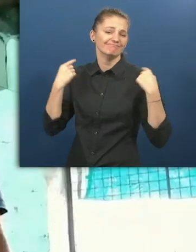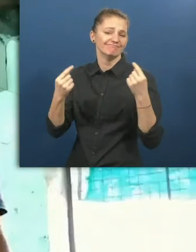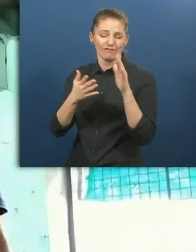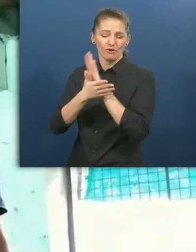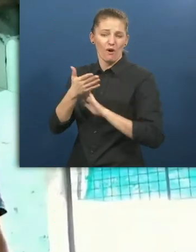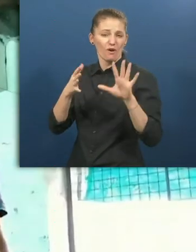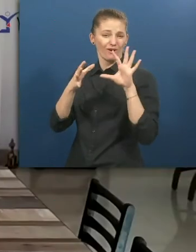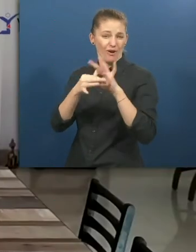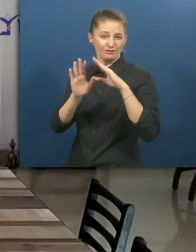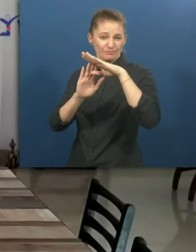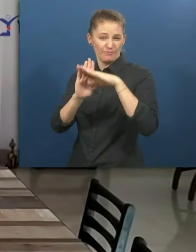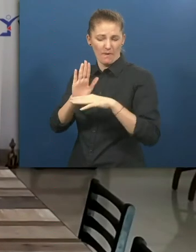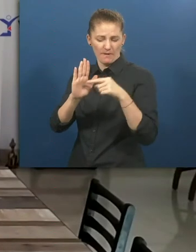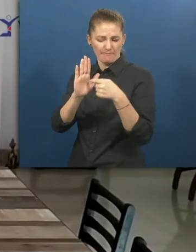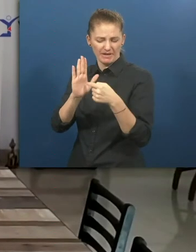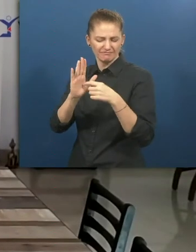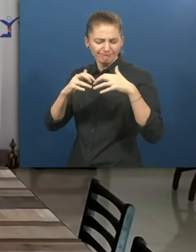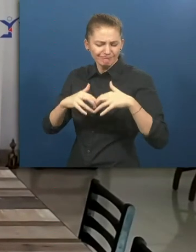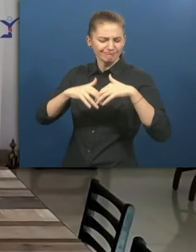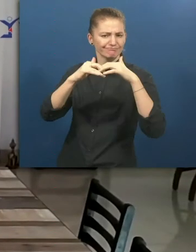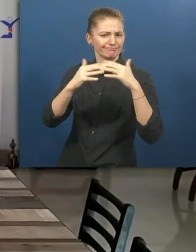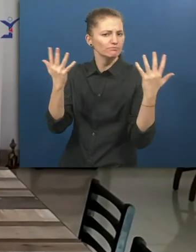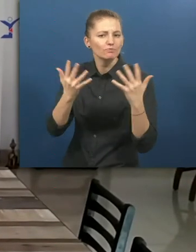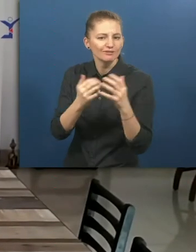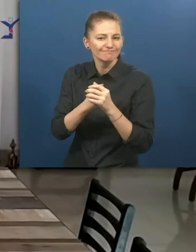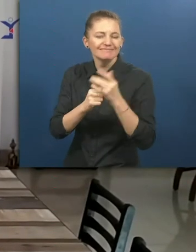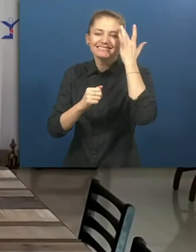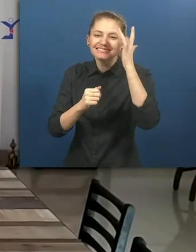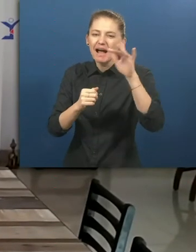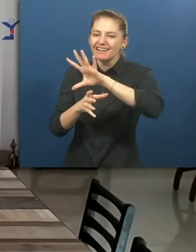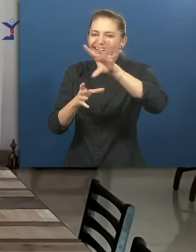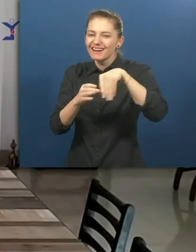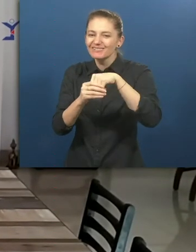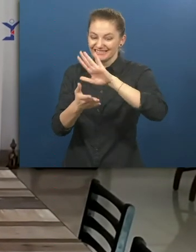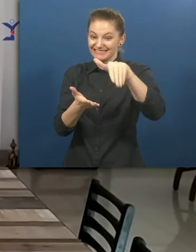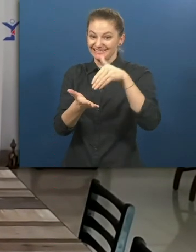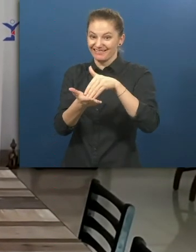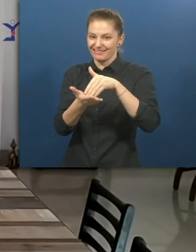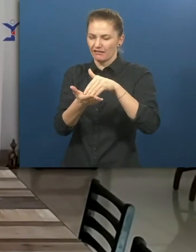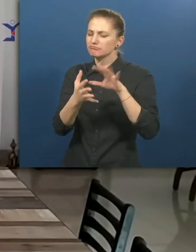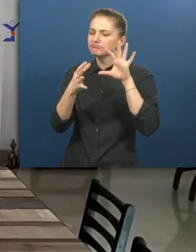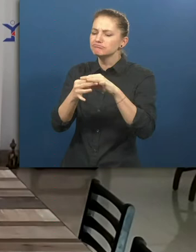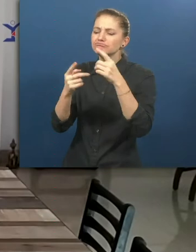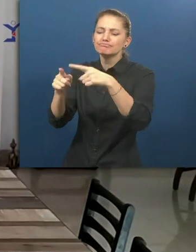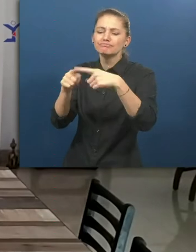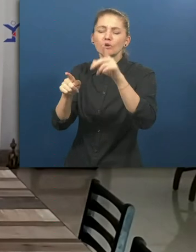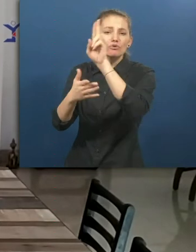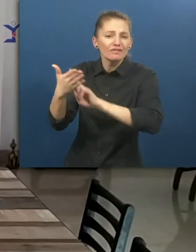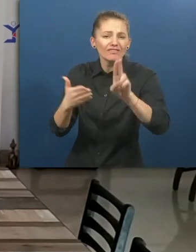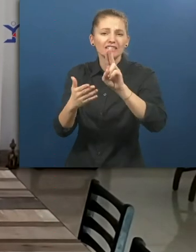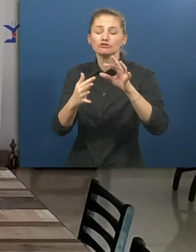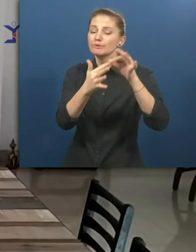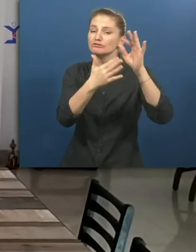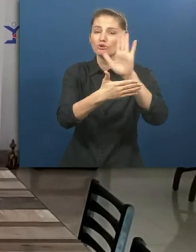Our College Connect program sets up smart inclusion centers in universities and special colleges.